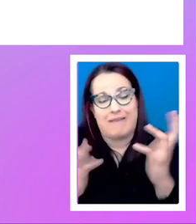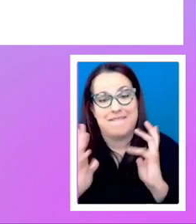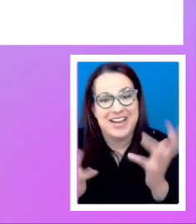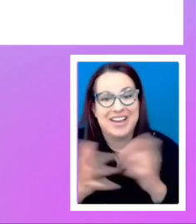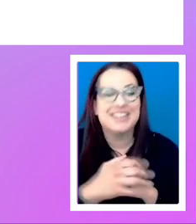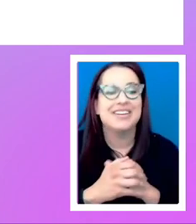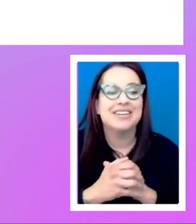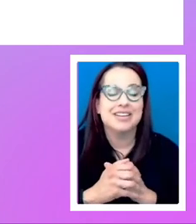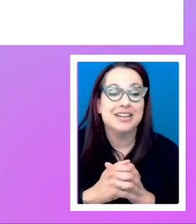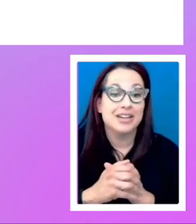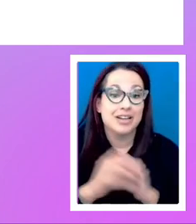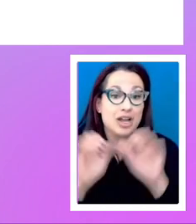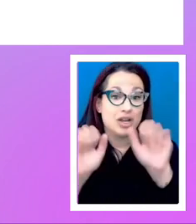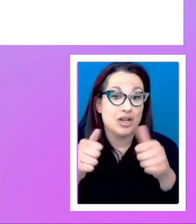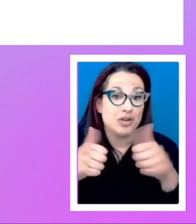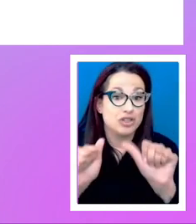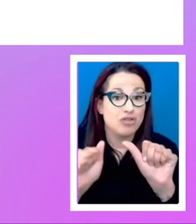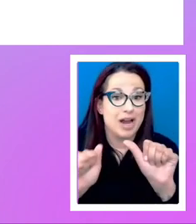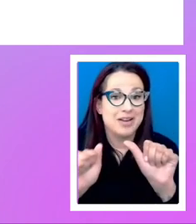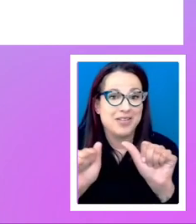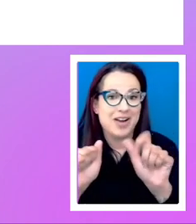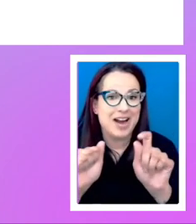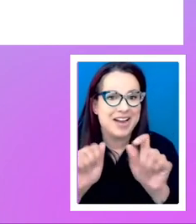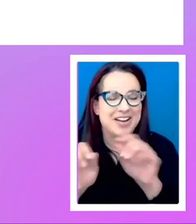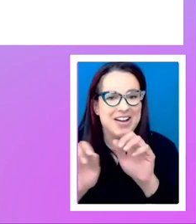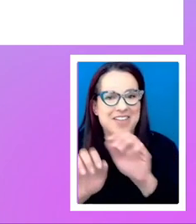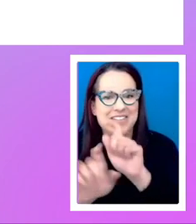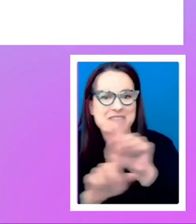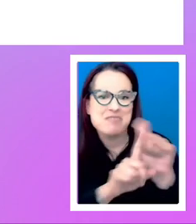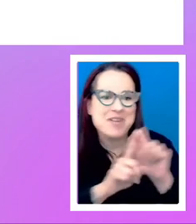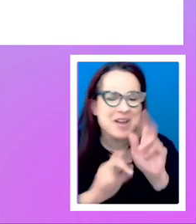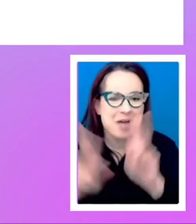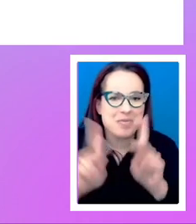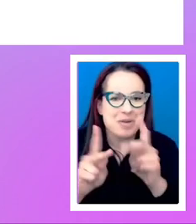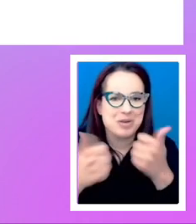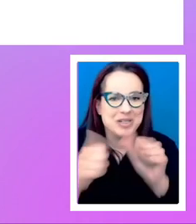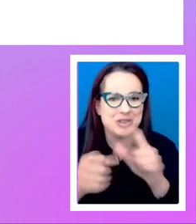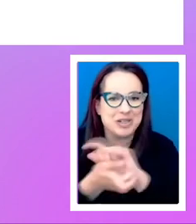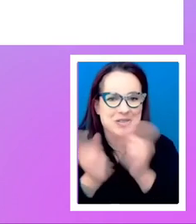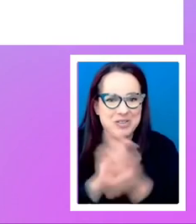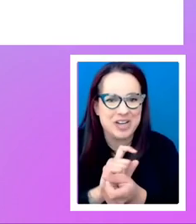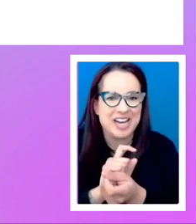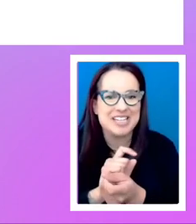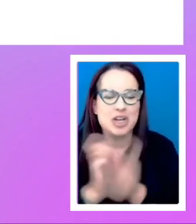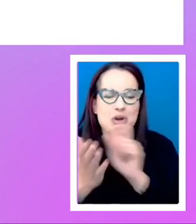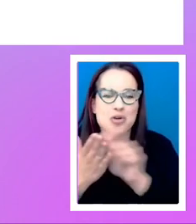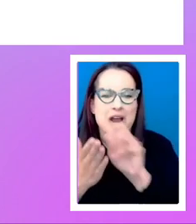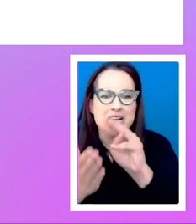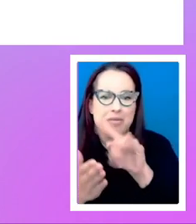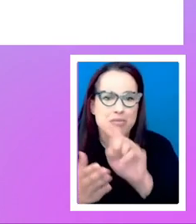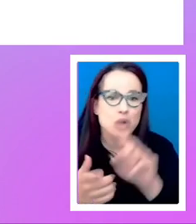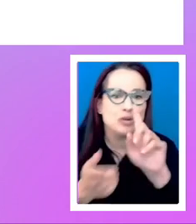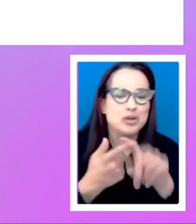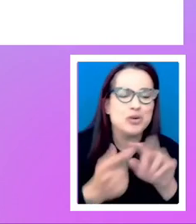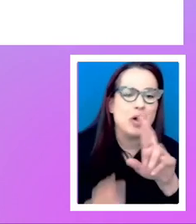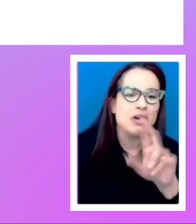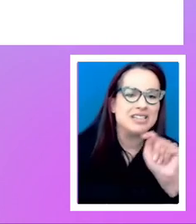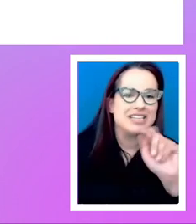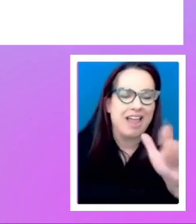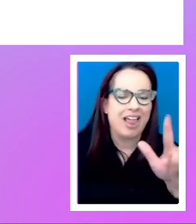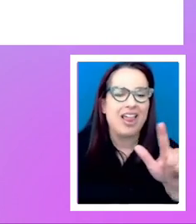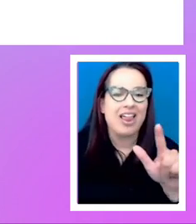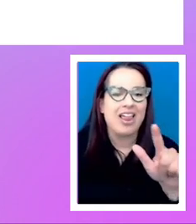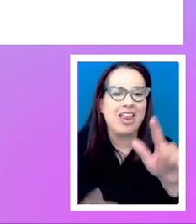that, yeah, I mean, you could really mess with people, of course, by setting the writing mode to RTL and then setting row reverse to setting